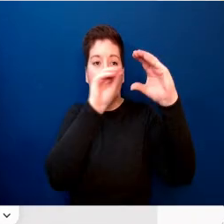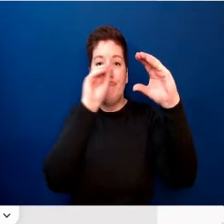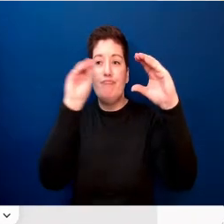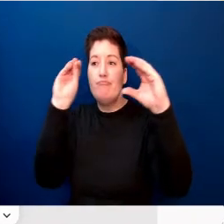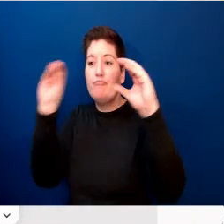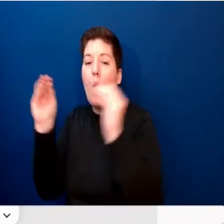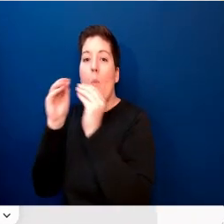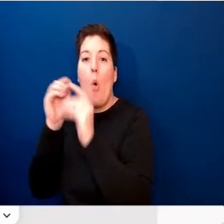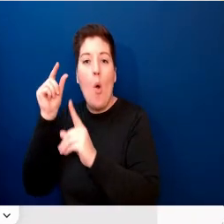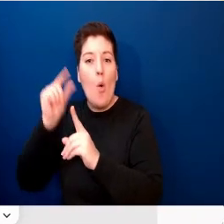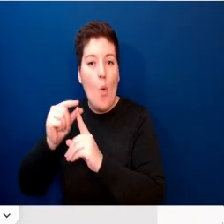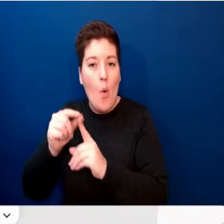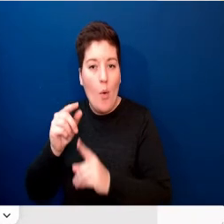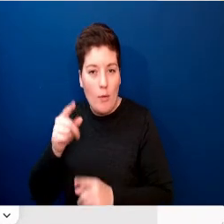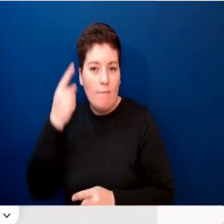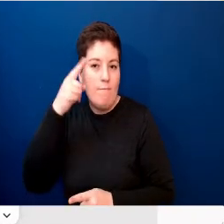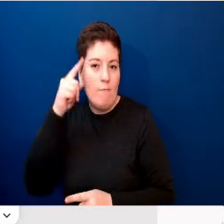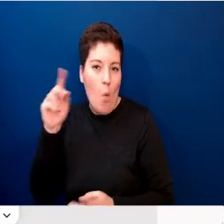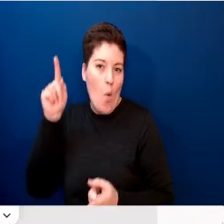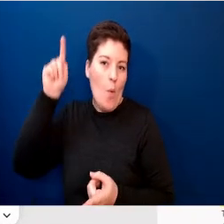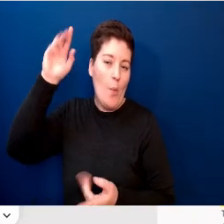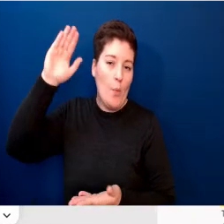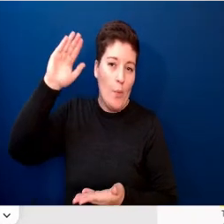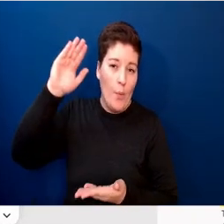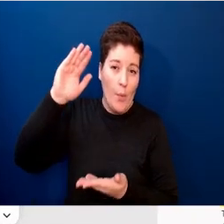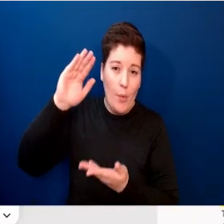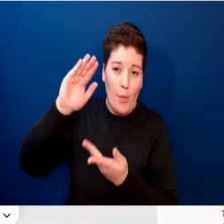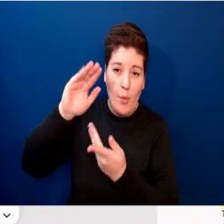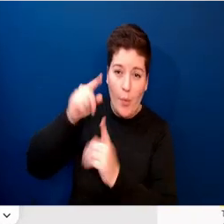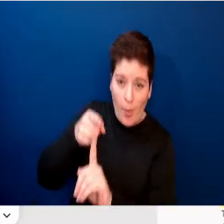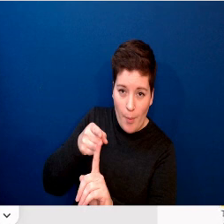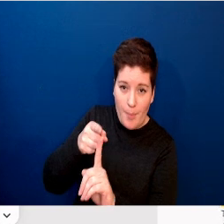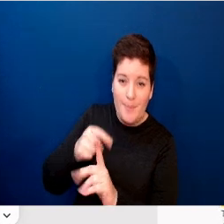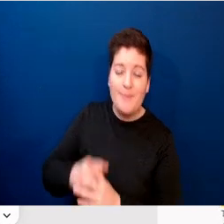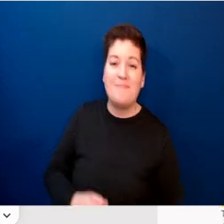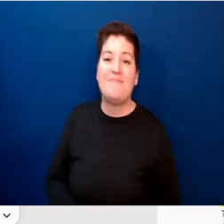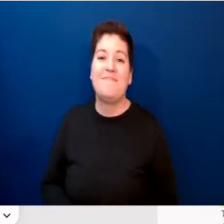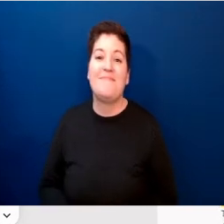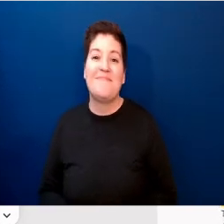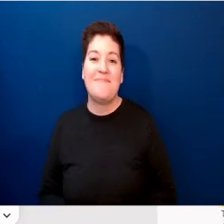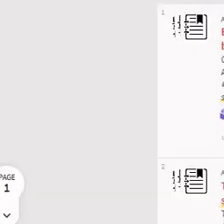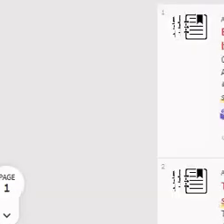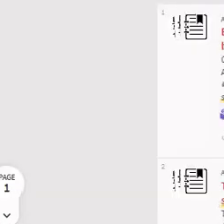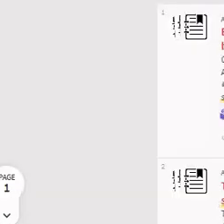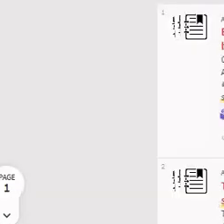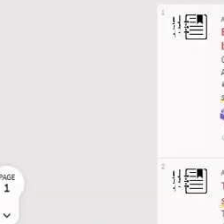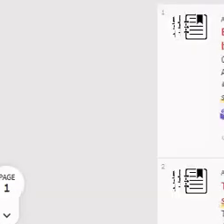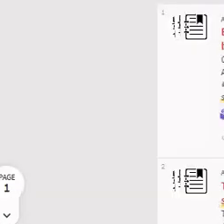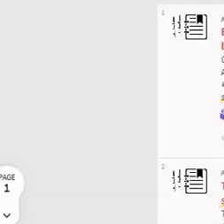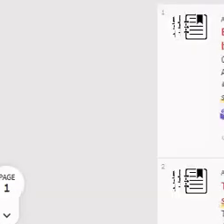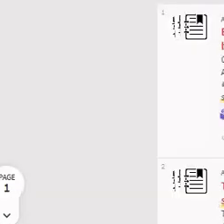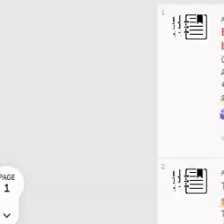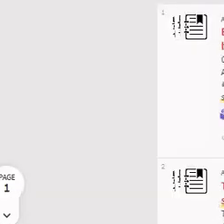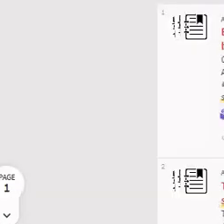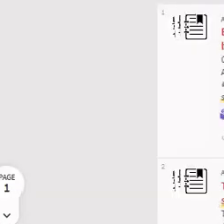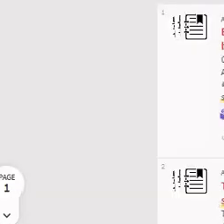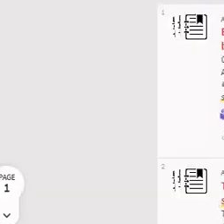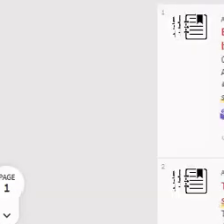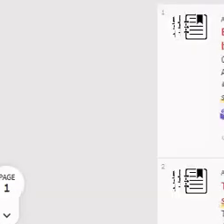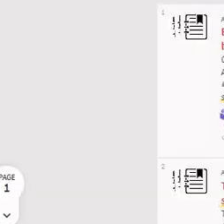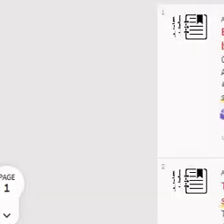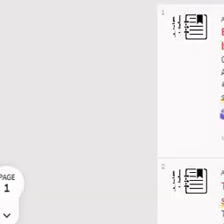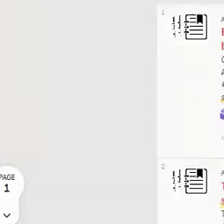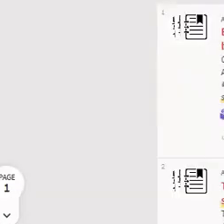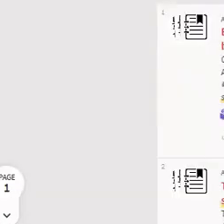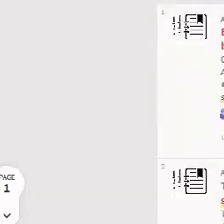For a more focused search, we encourage you to use the Advanced Search option, where you can add additional keywords. The more keywords